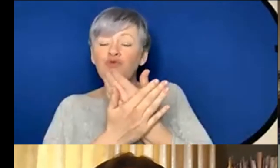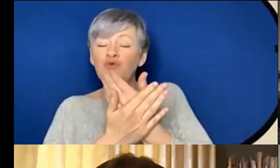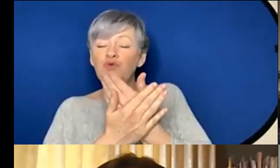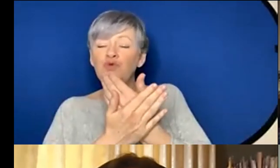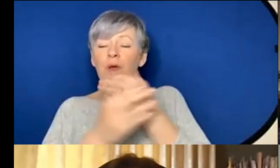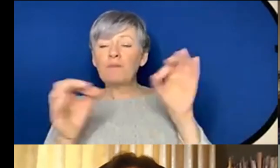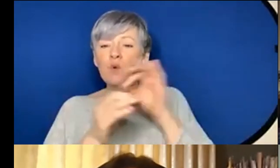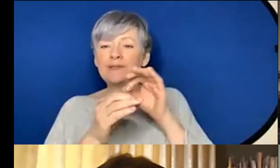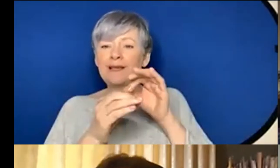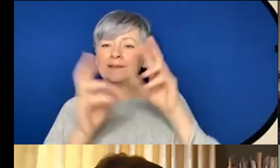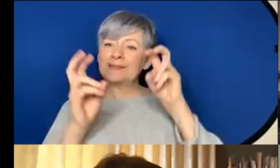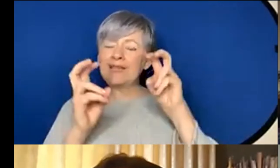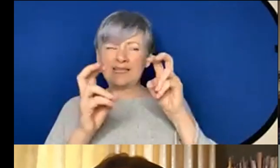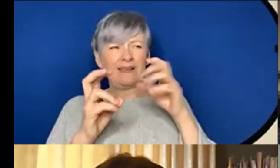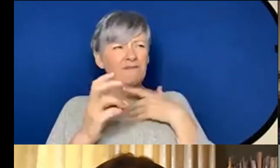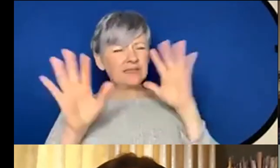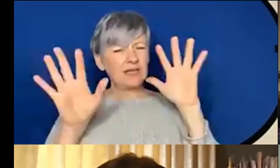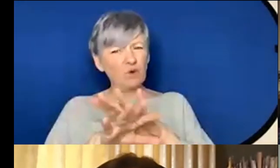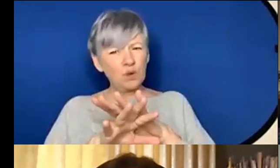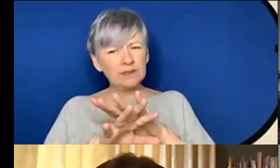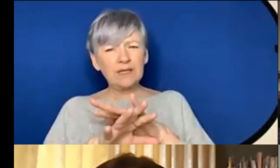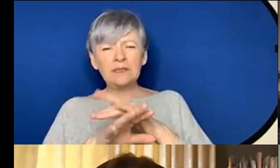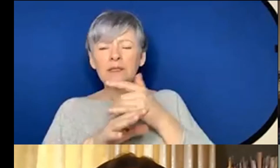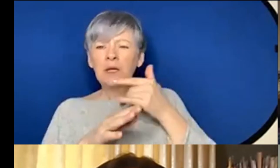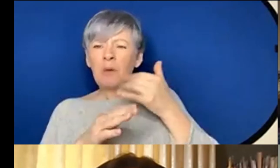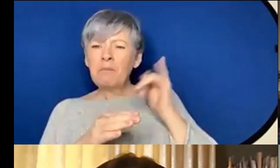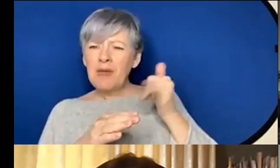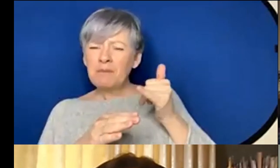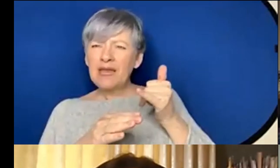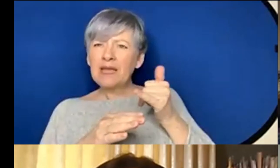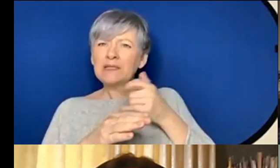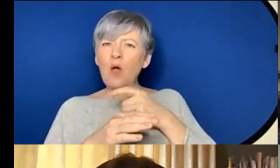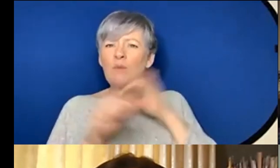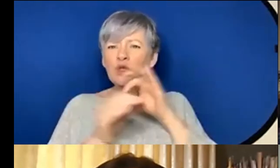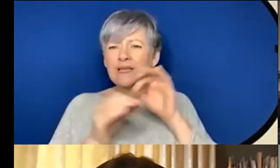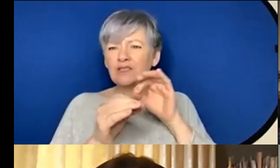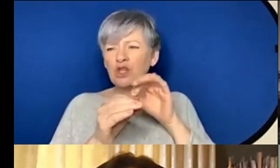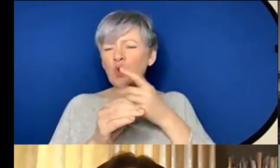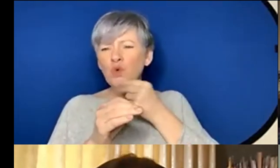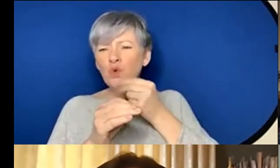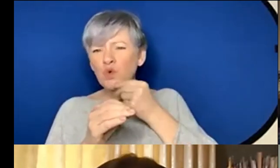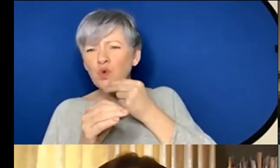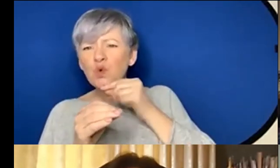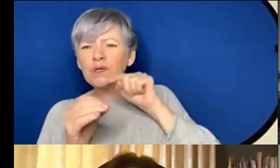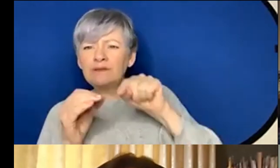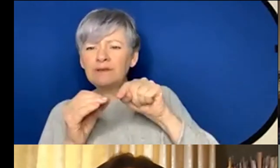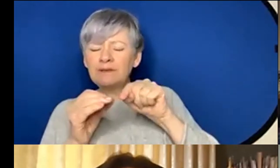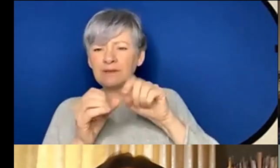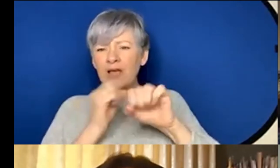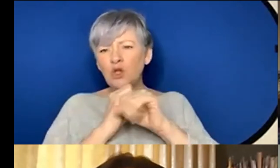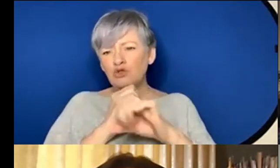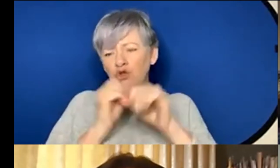really quite confusing um it's maybe something to do with how musicians use social media or how London-centric a lot of the UK's music scene is